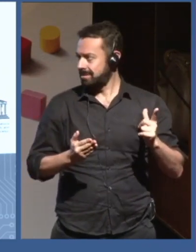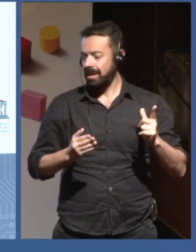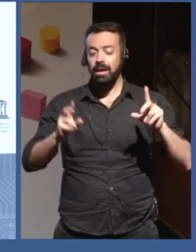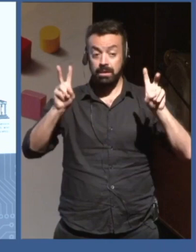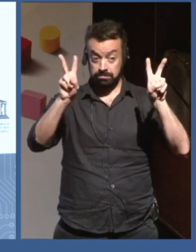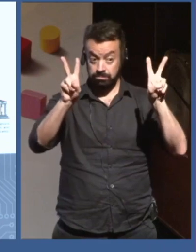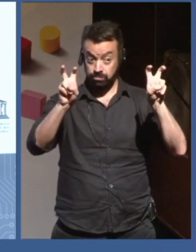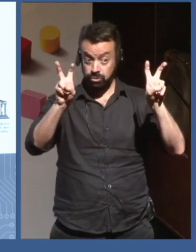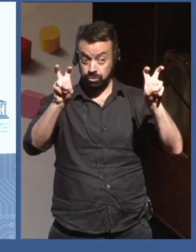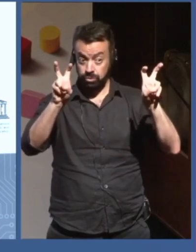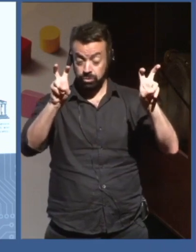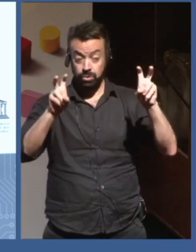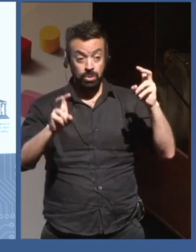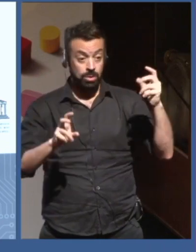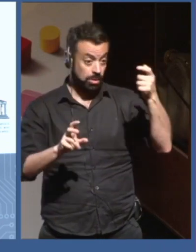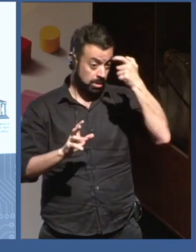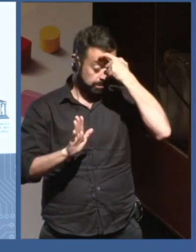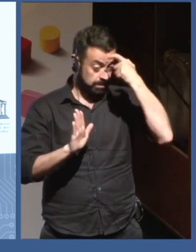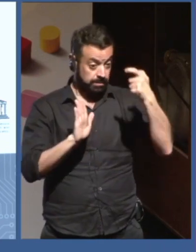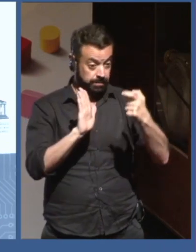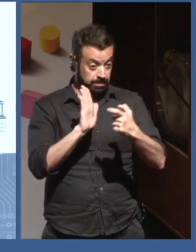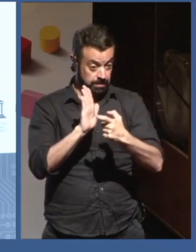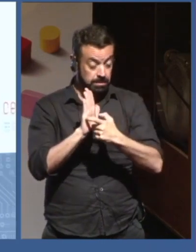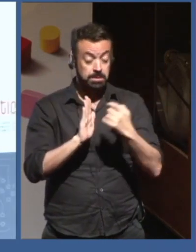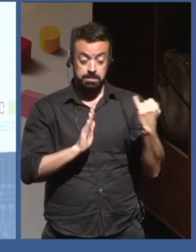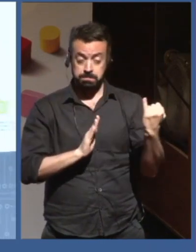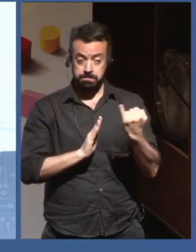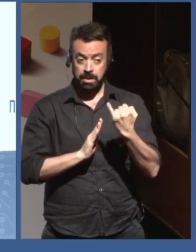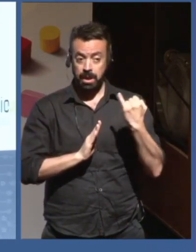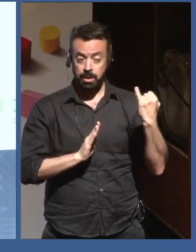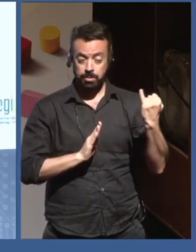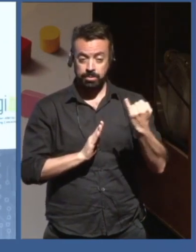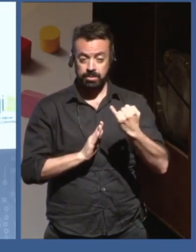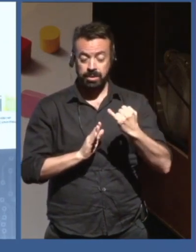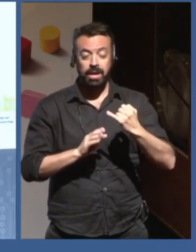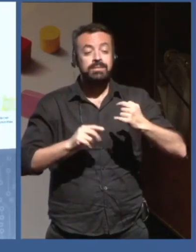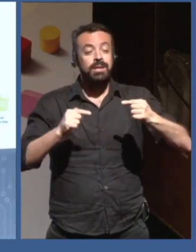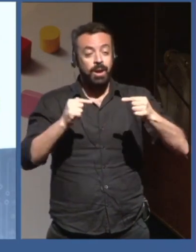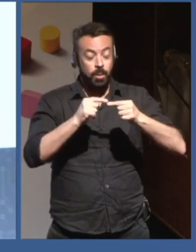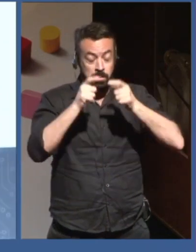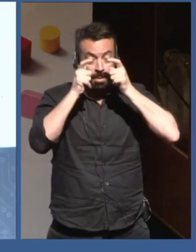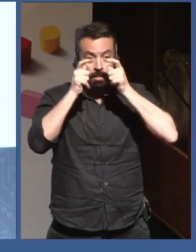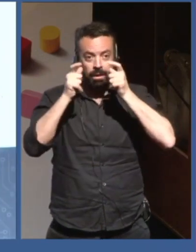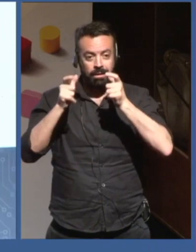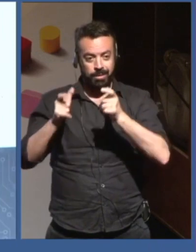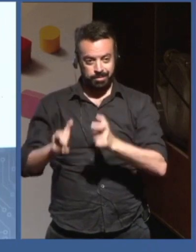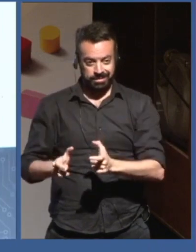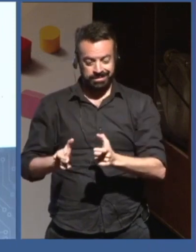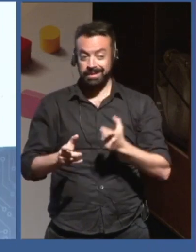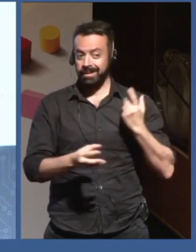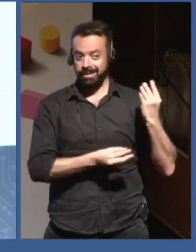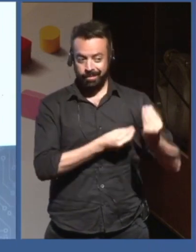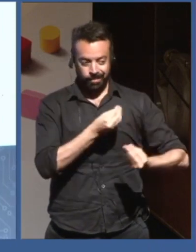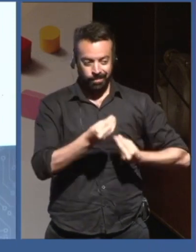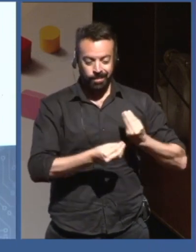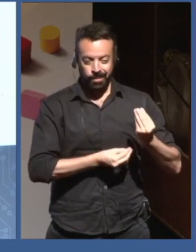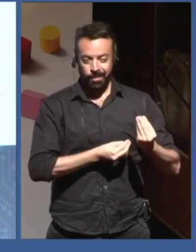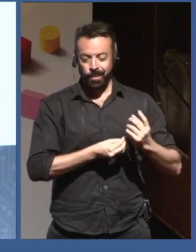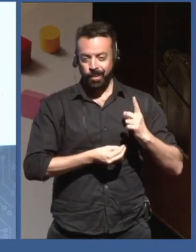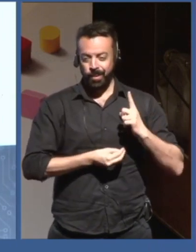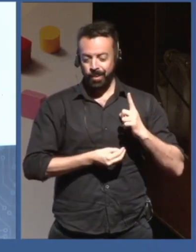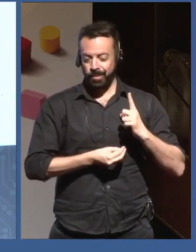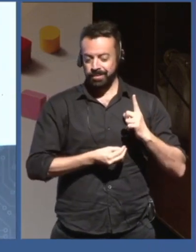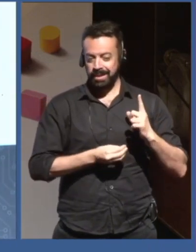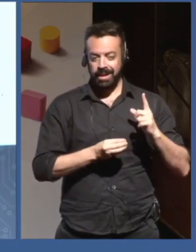asked to talk about. So what's next? artificial intelligence as a driver for sustainable and inclusive